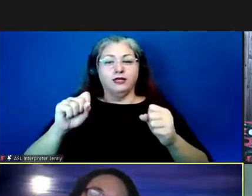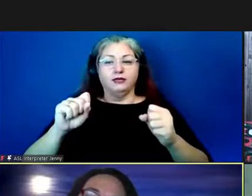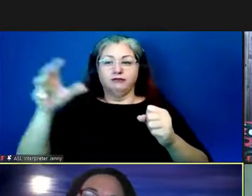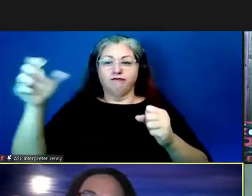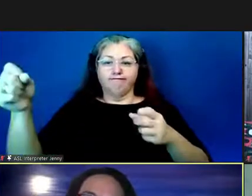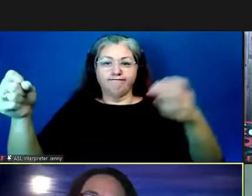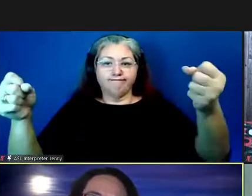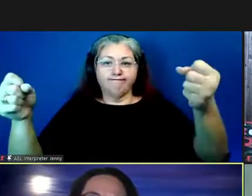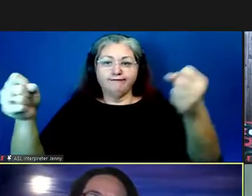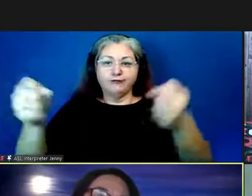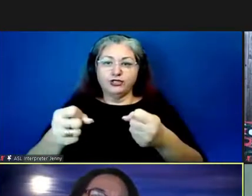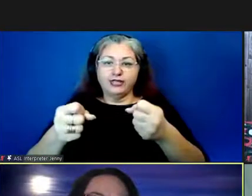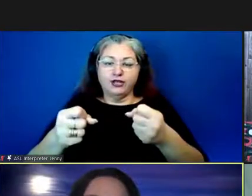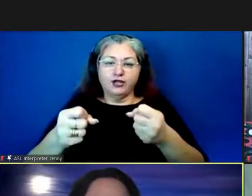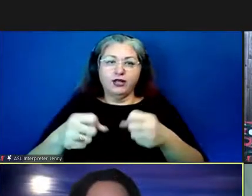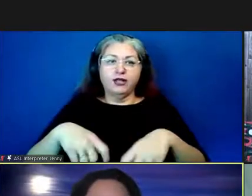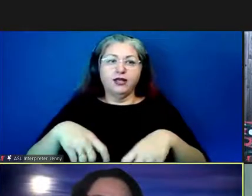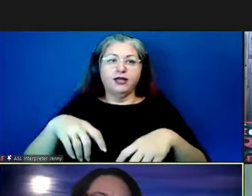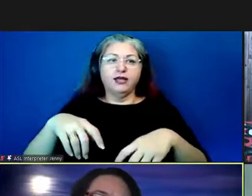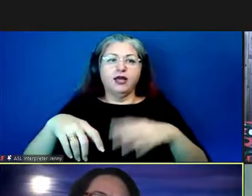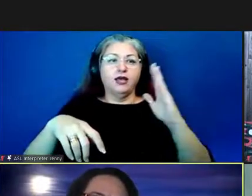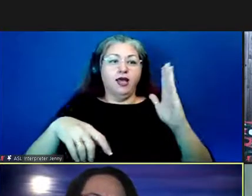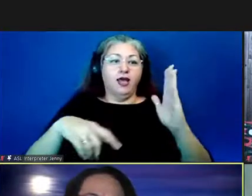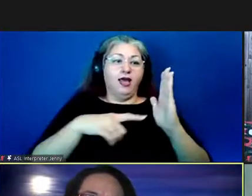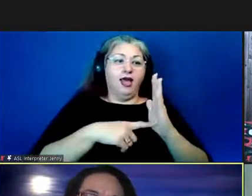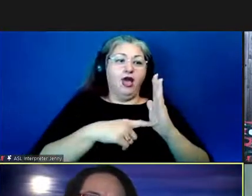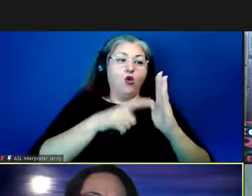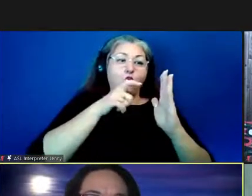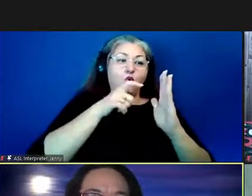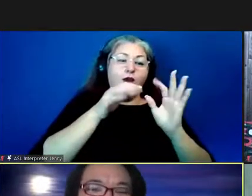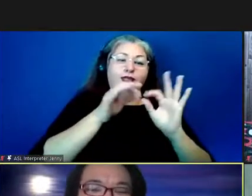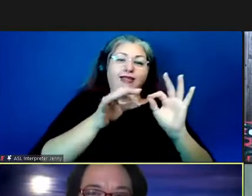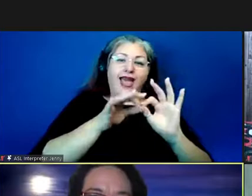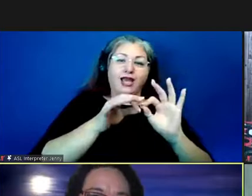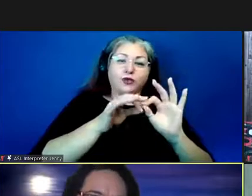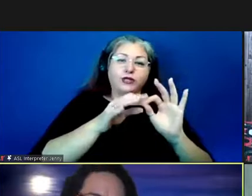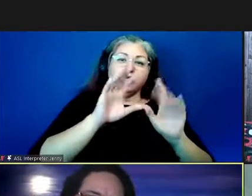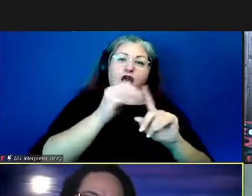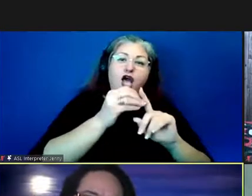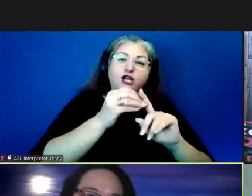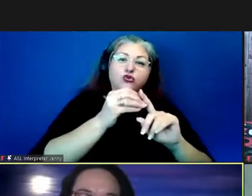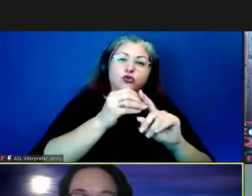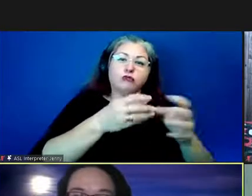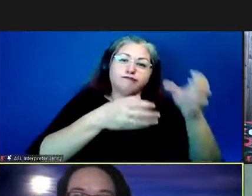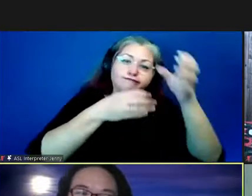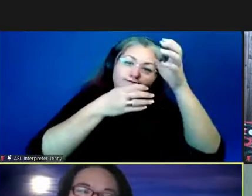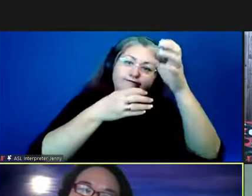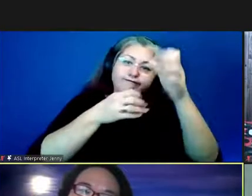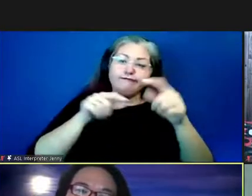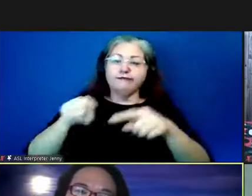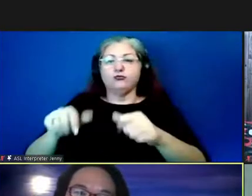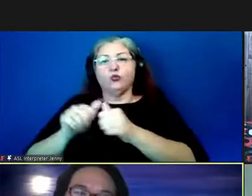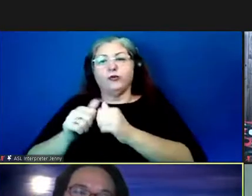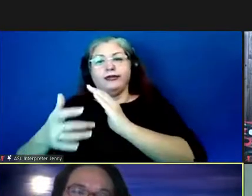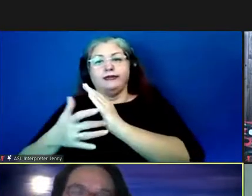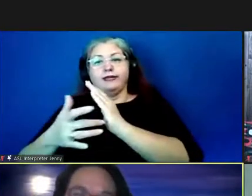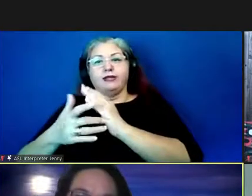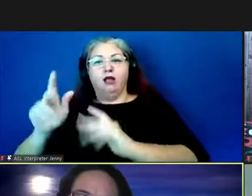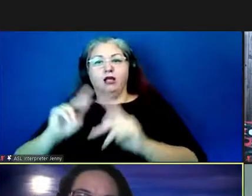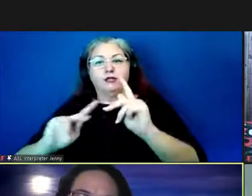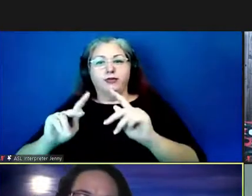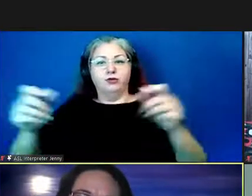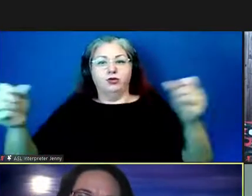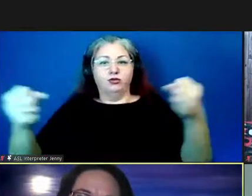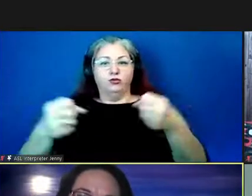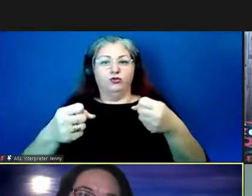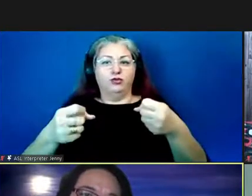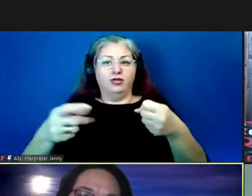the bookend of language expert cultural expert together with technology right and those